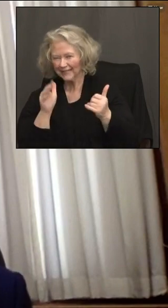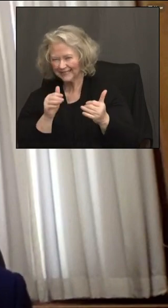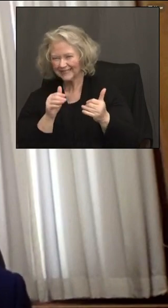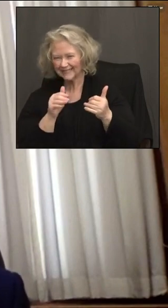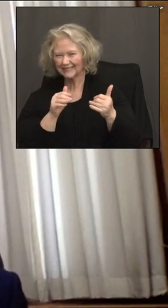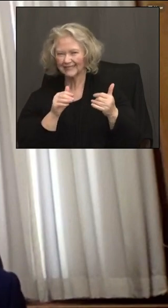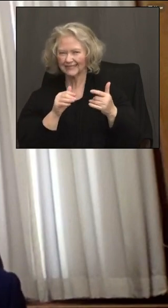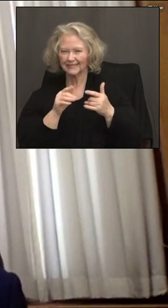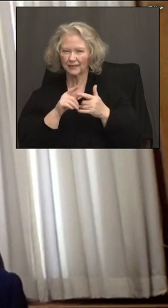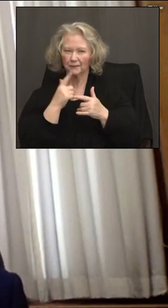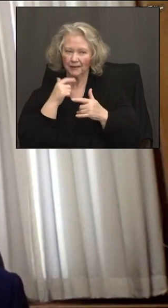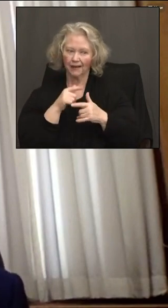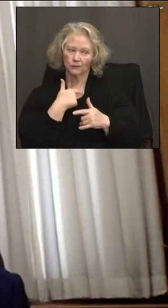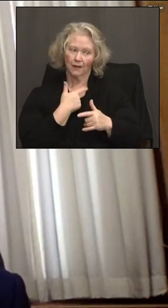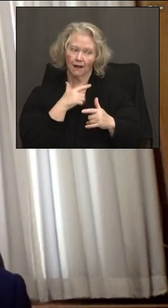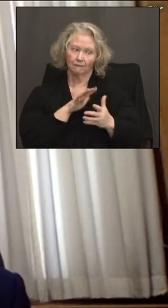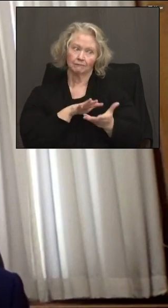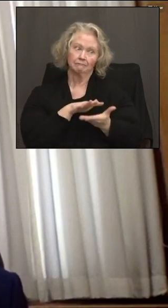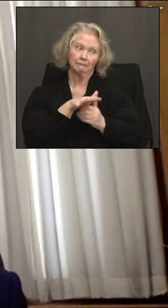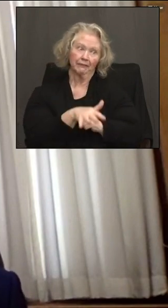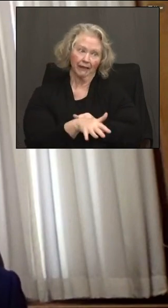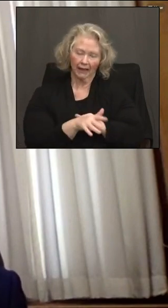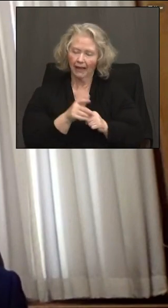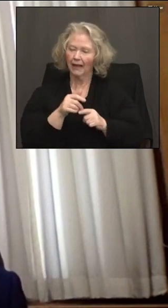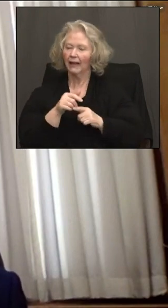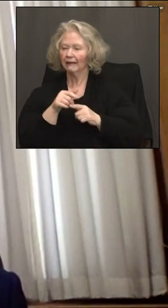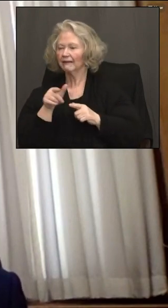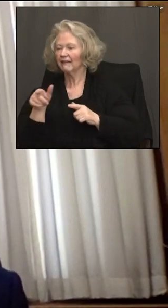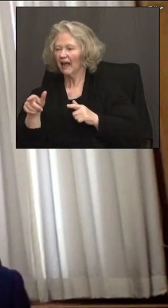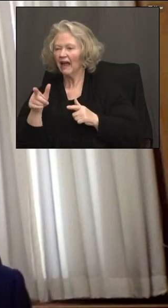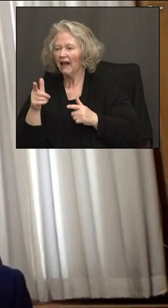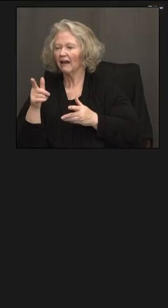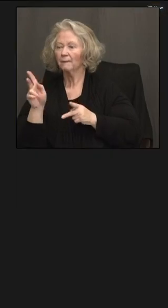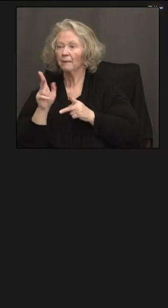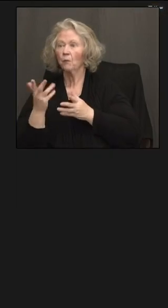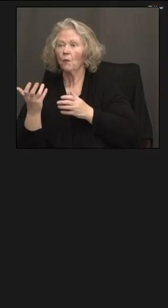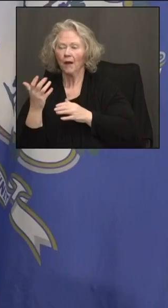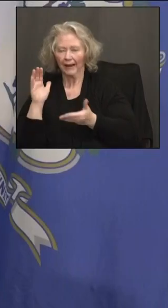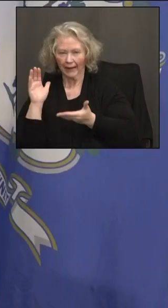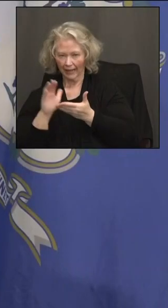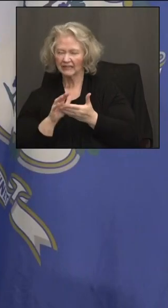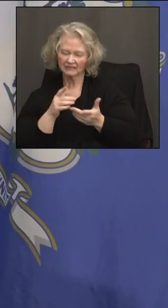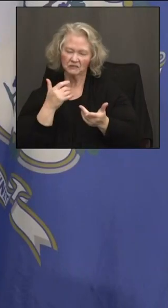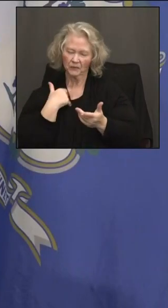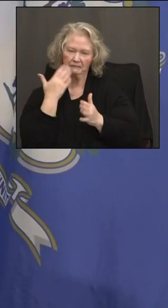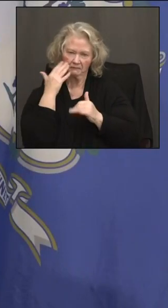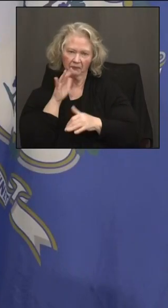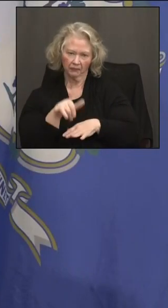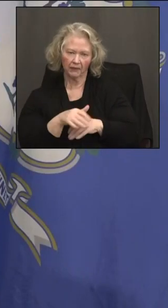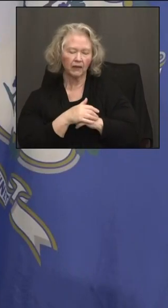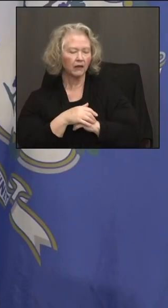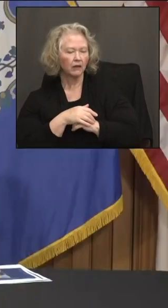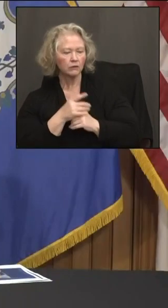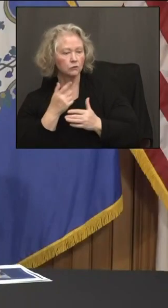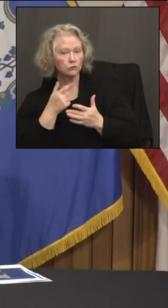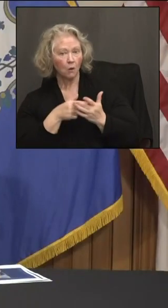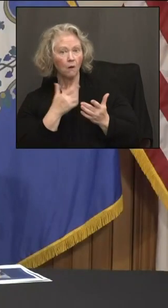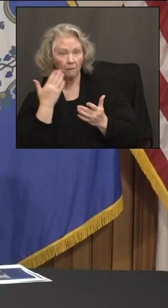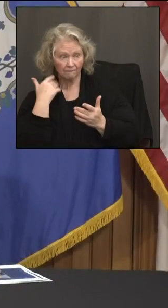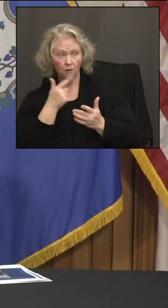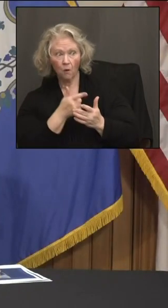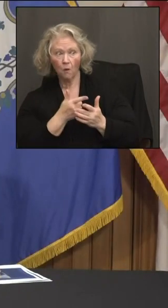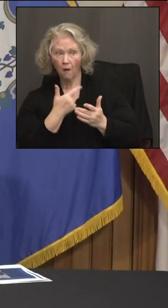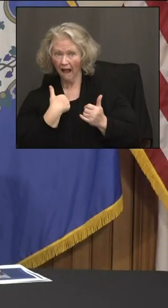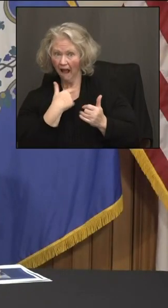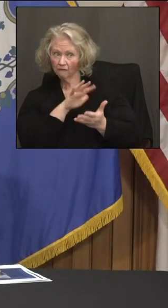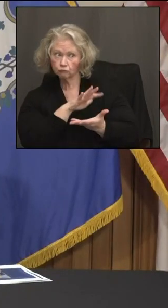supply starts to exceed demand, as we would have expected at the end of April here. And so what's happening with those doses that they previously were getting? And if you